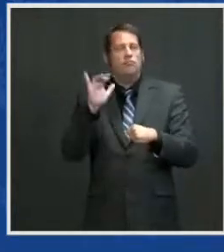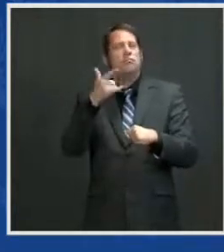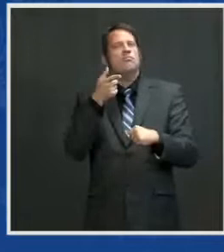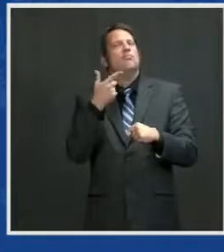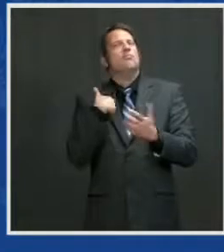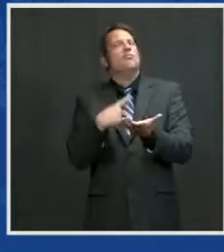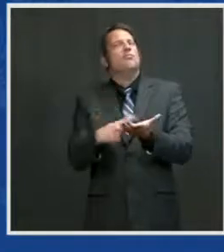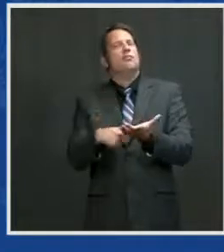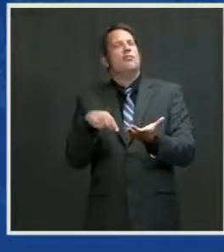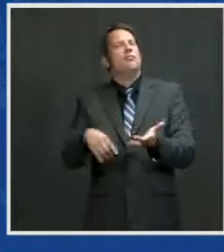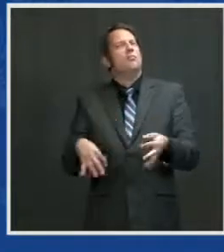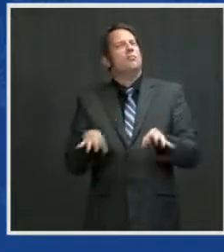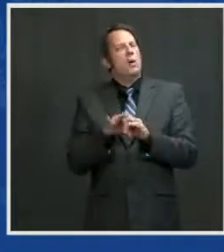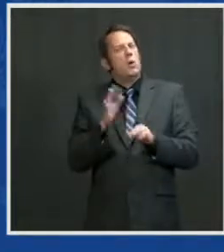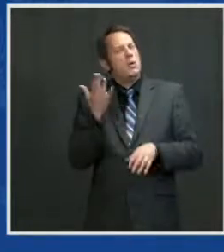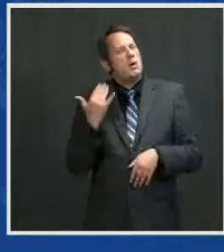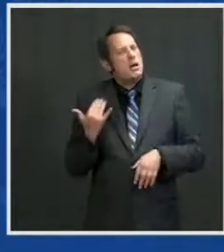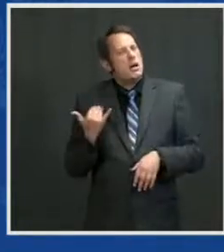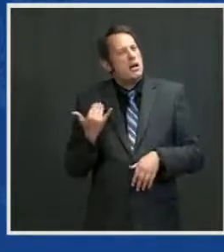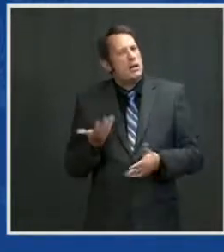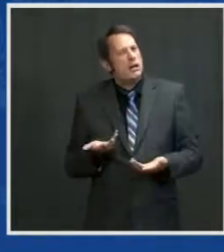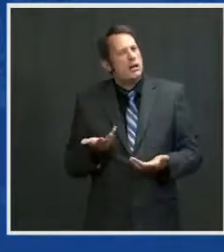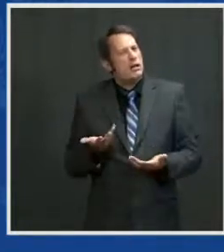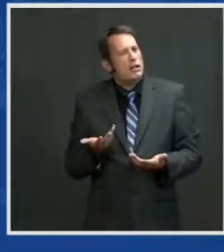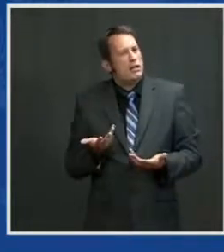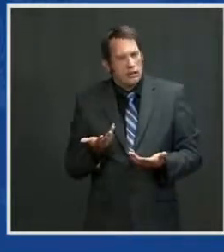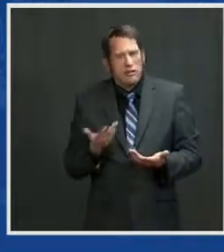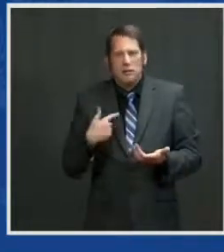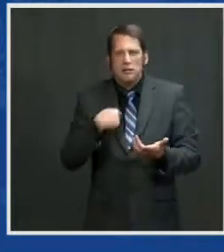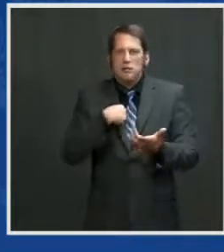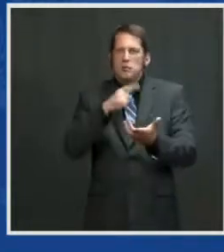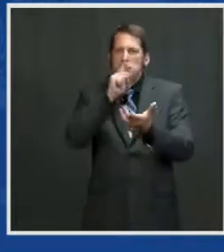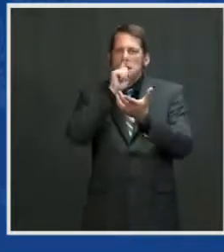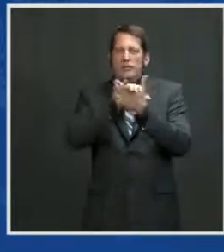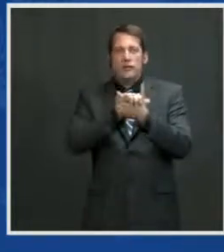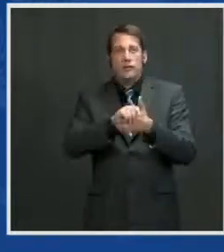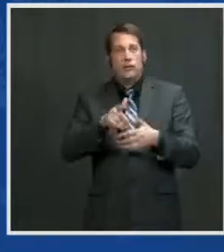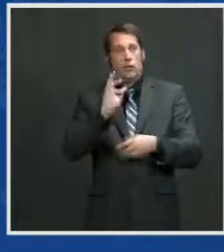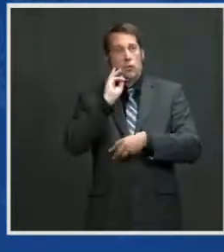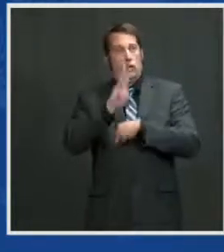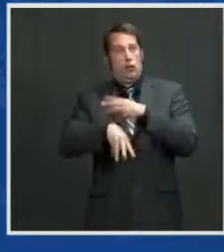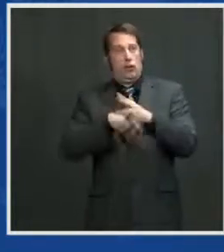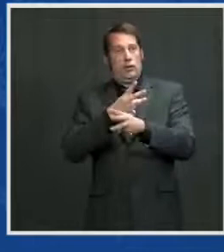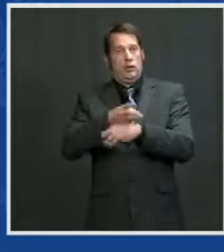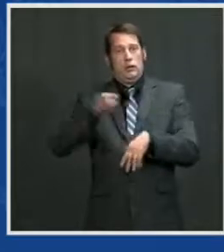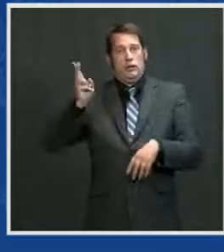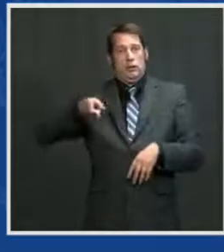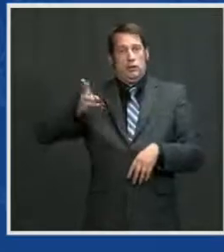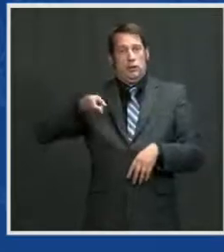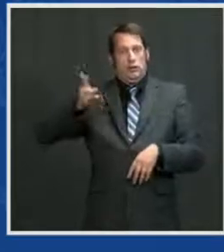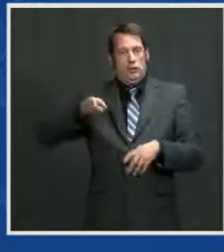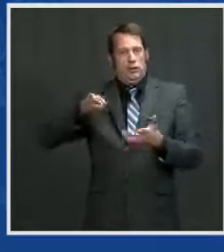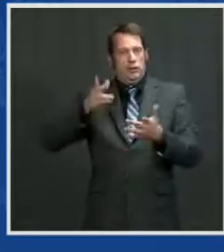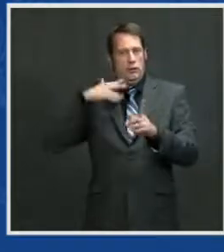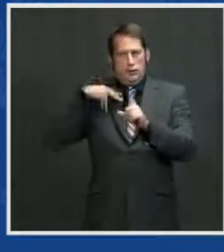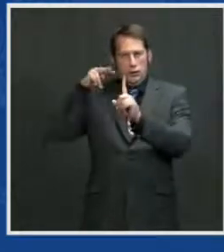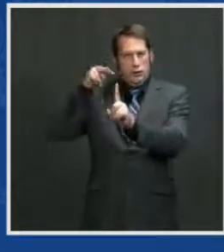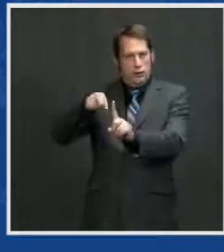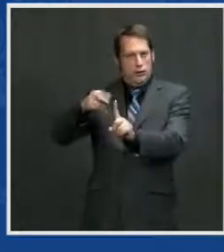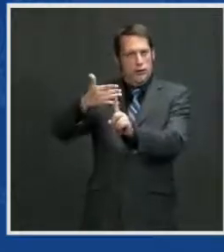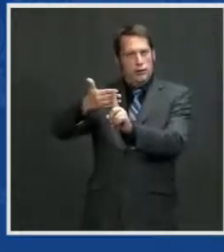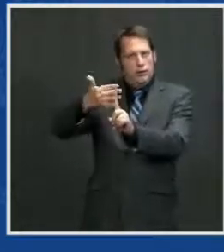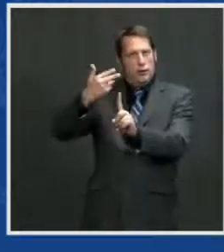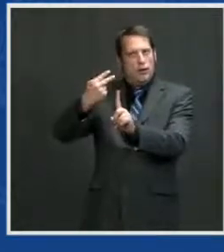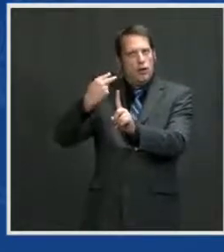I believe we're at an inflection point in world history. The moment where it falls to us to prove that